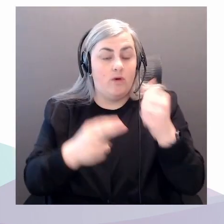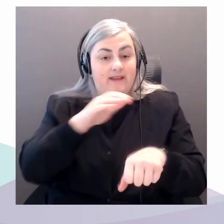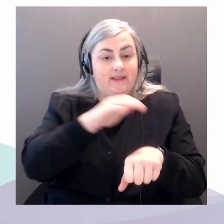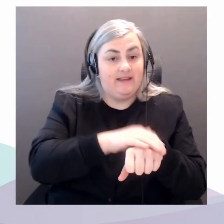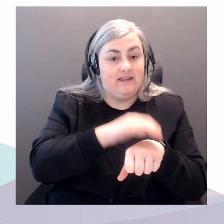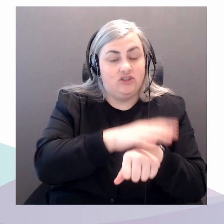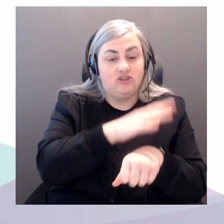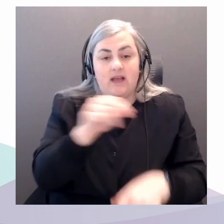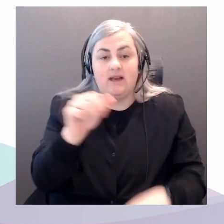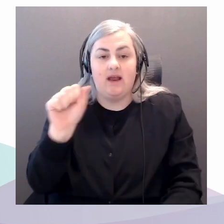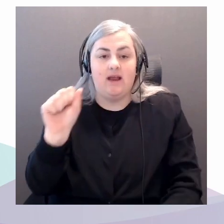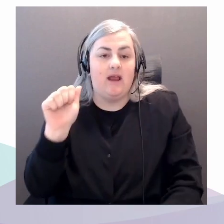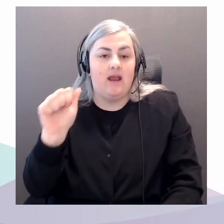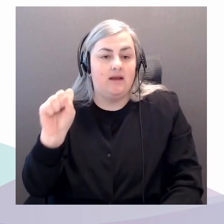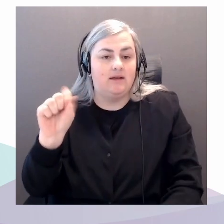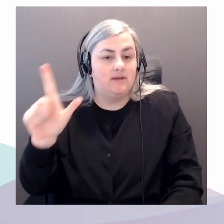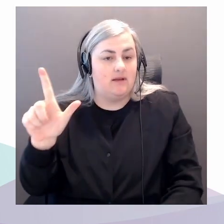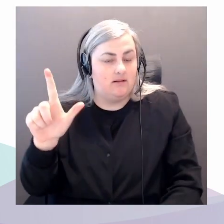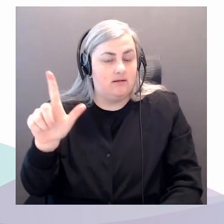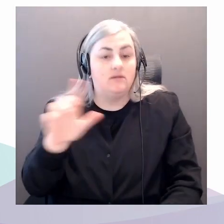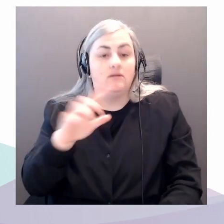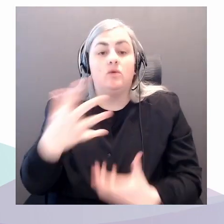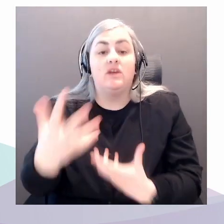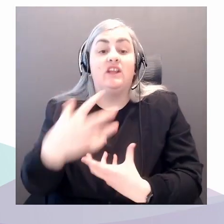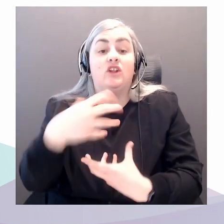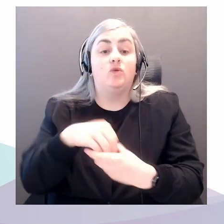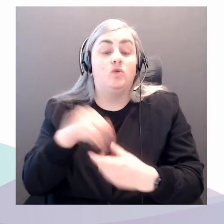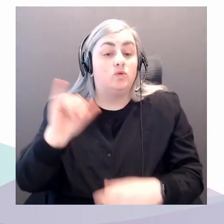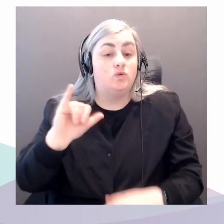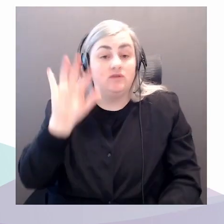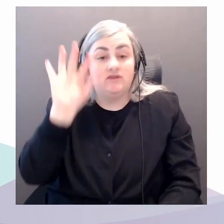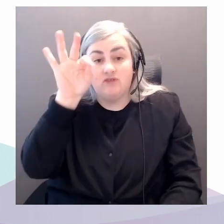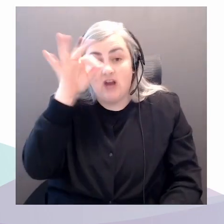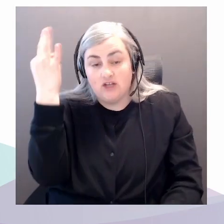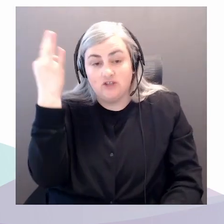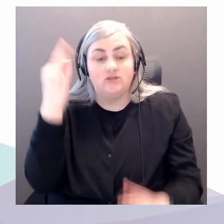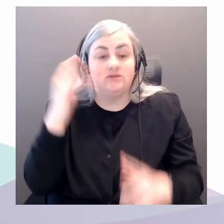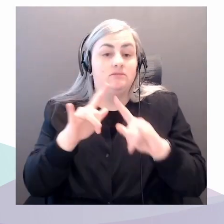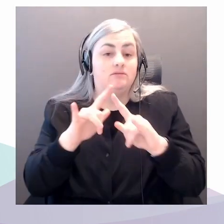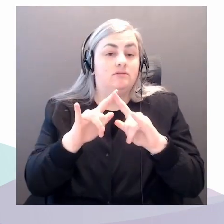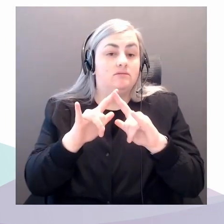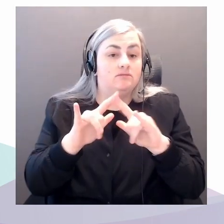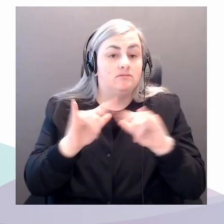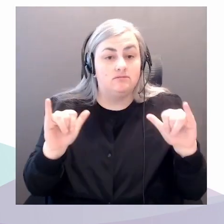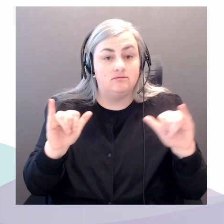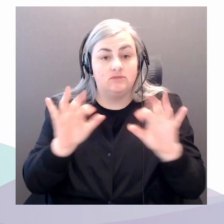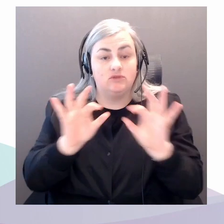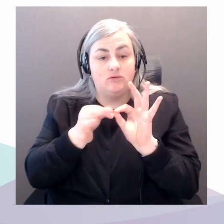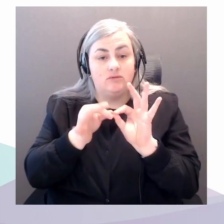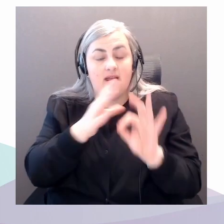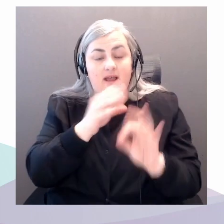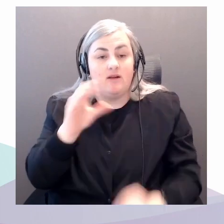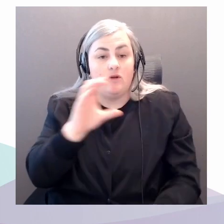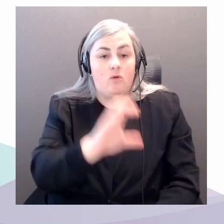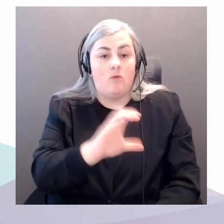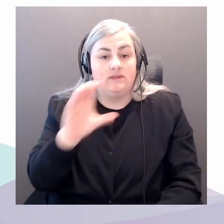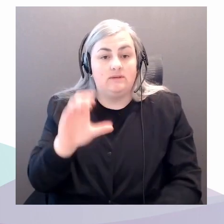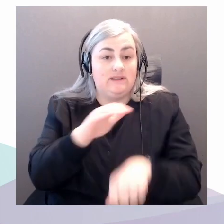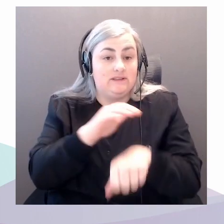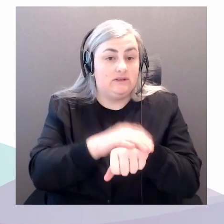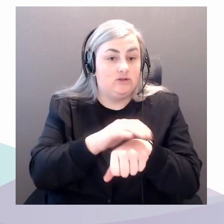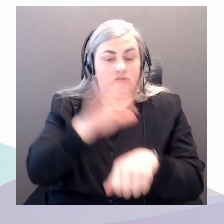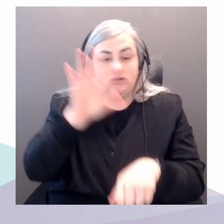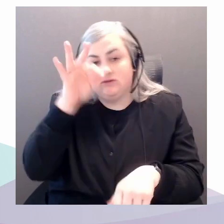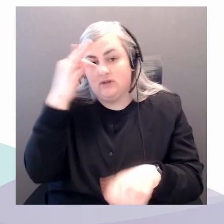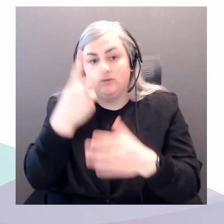French simultaneous interpretation and closed captioning in English and French. An ASL interpreter